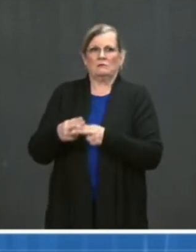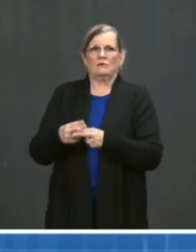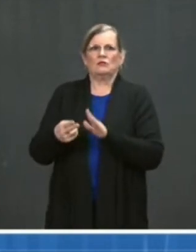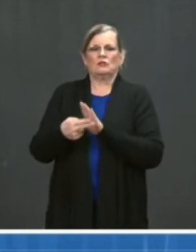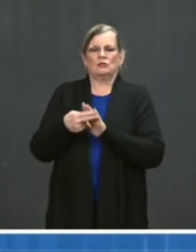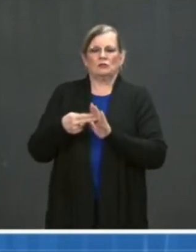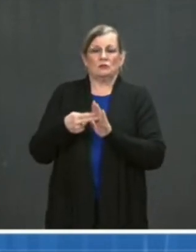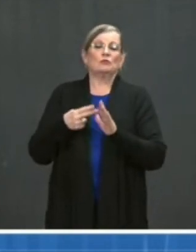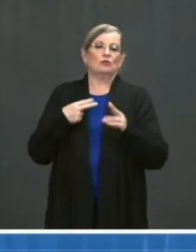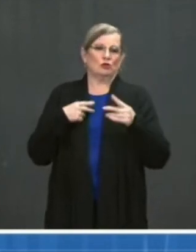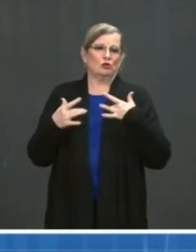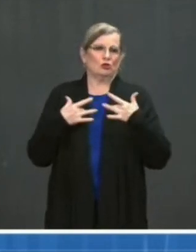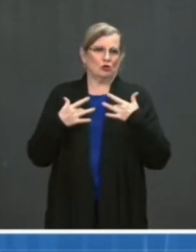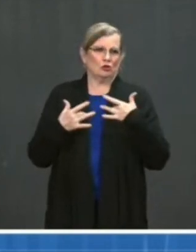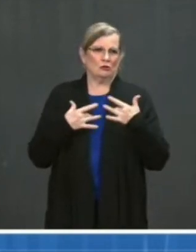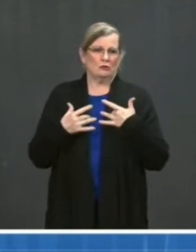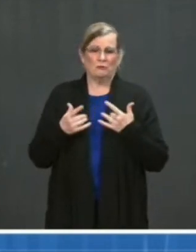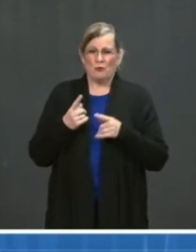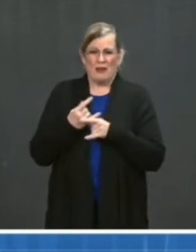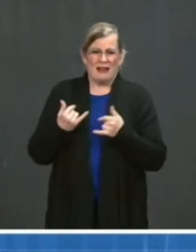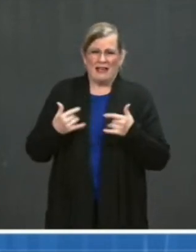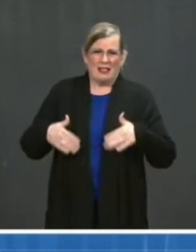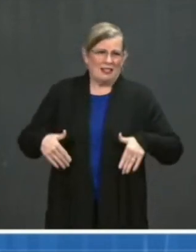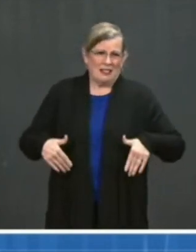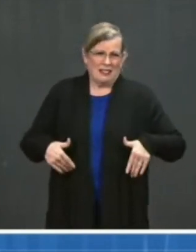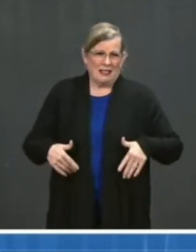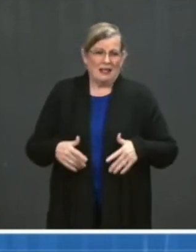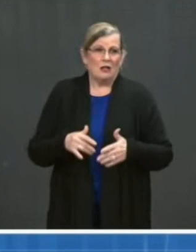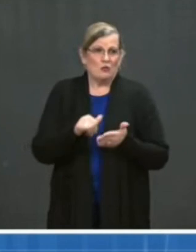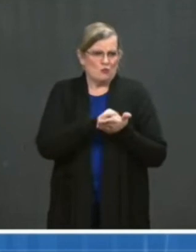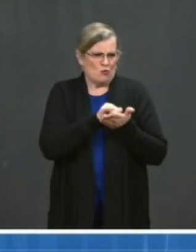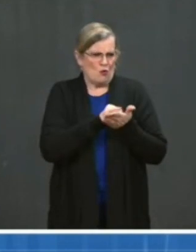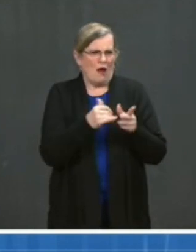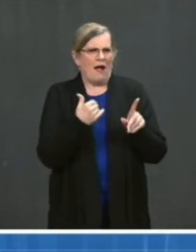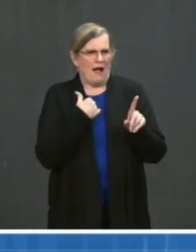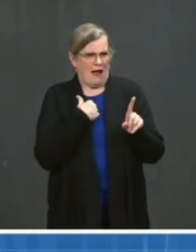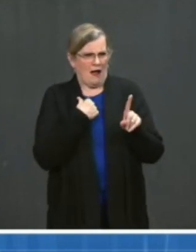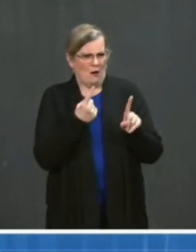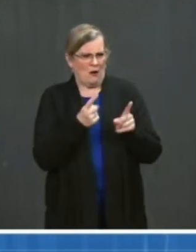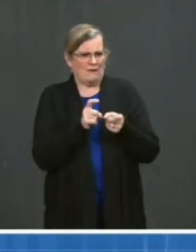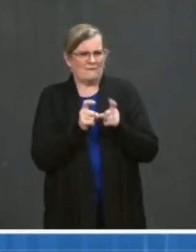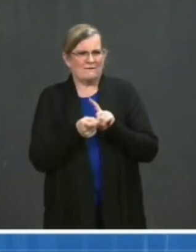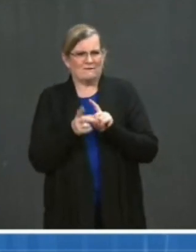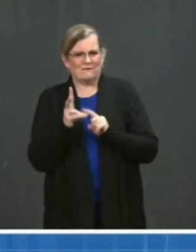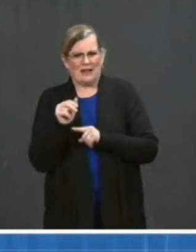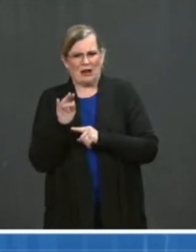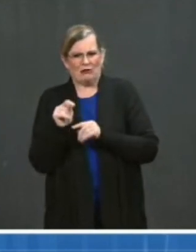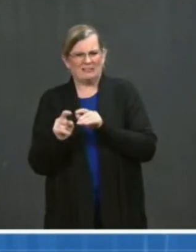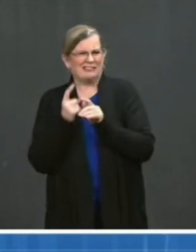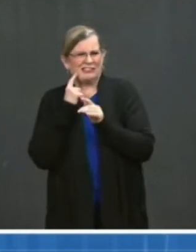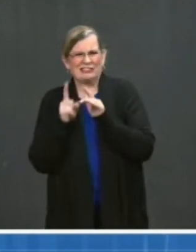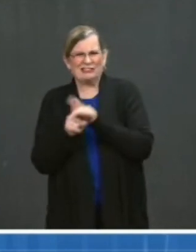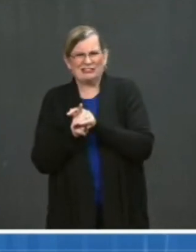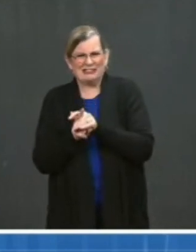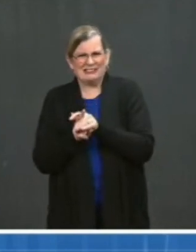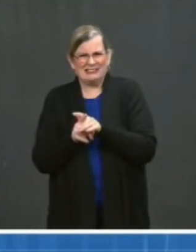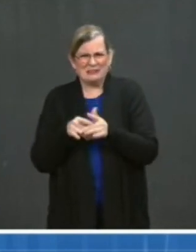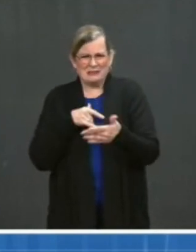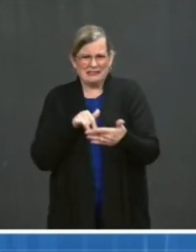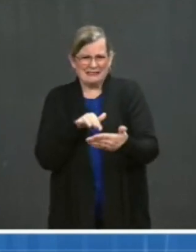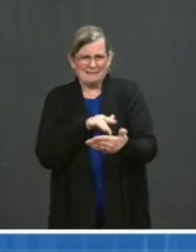transmissibility, and to conduct studies to understand how its mutations, for example, its E484K